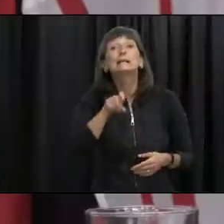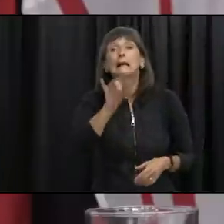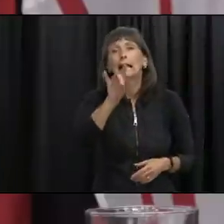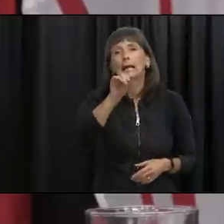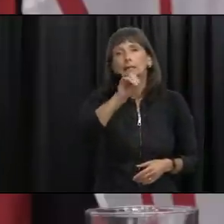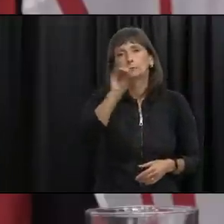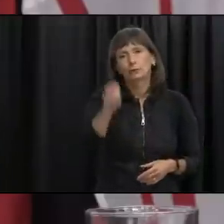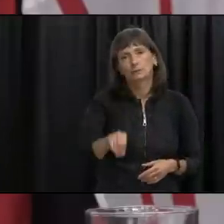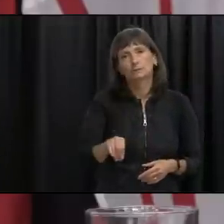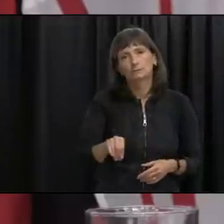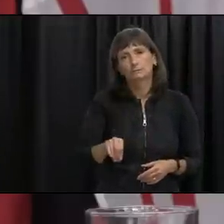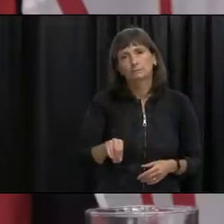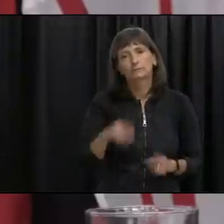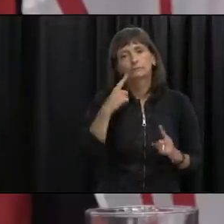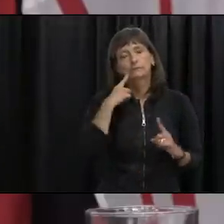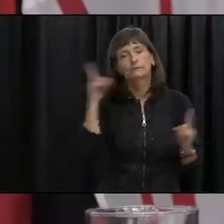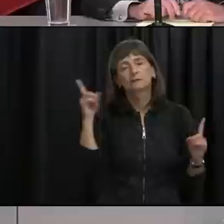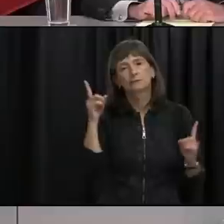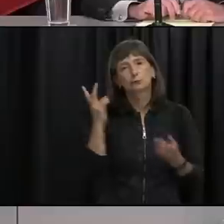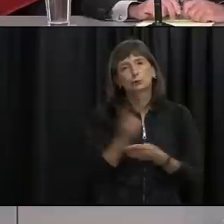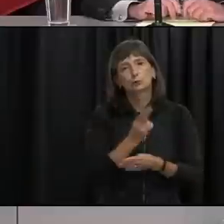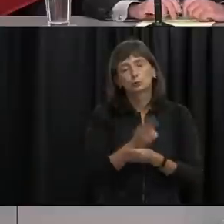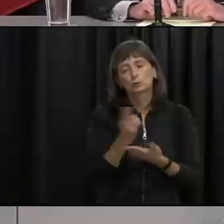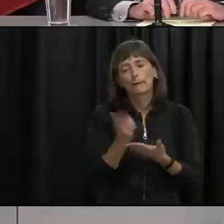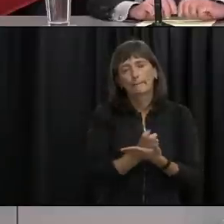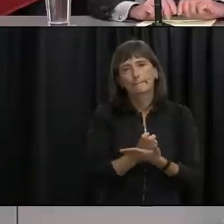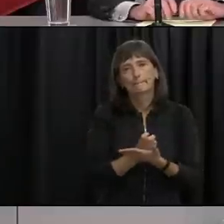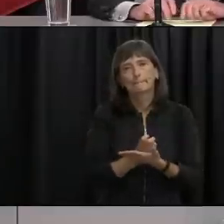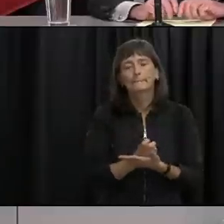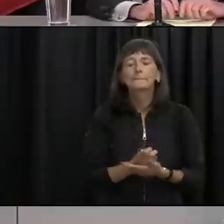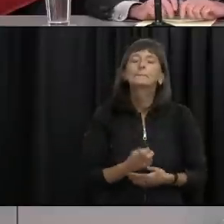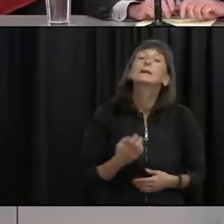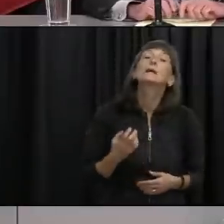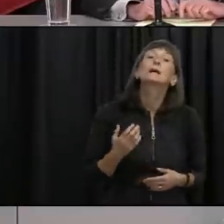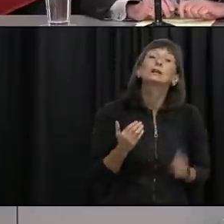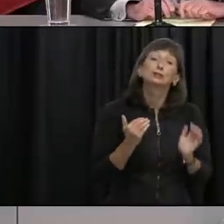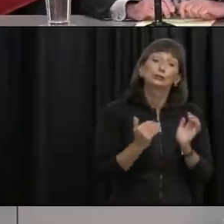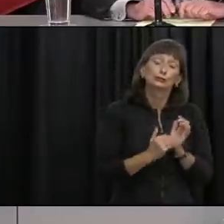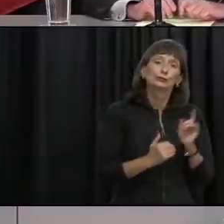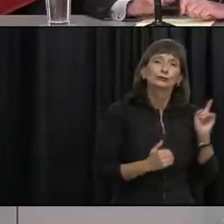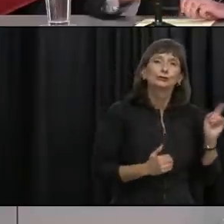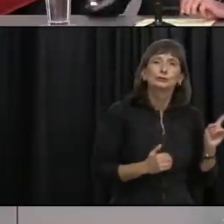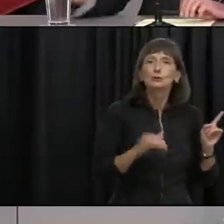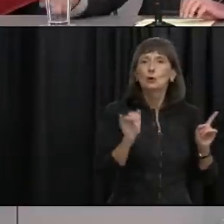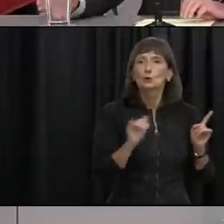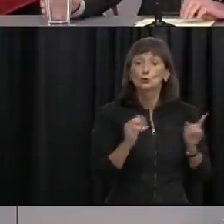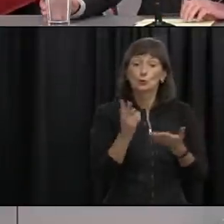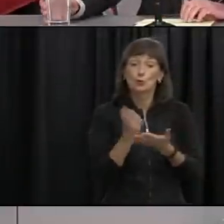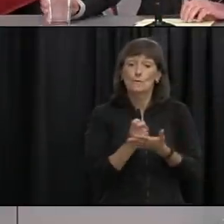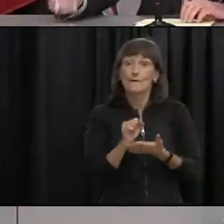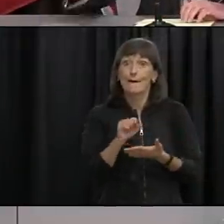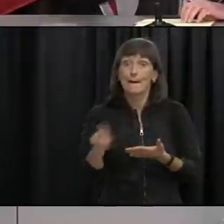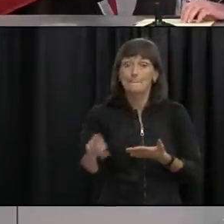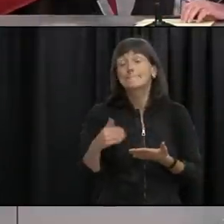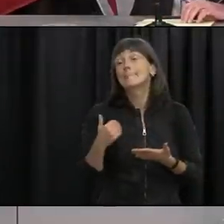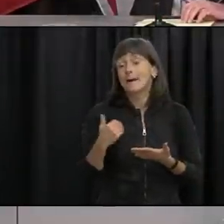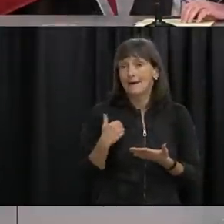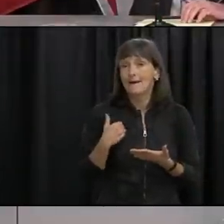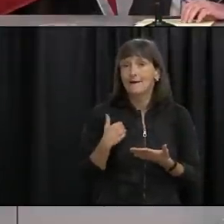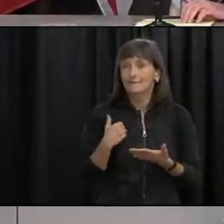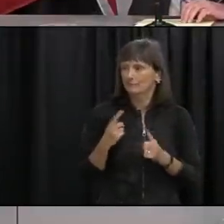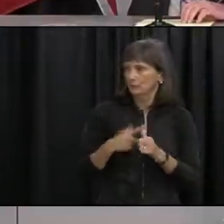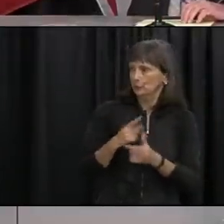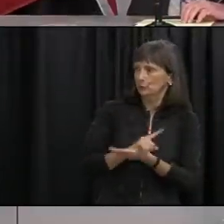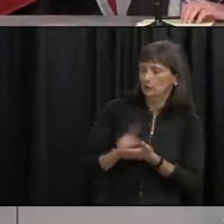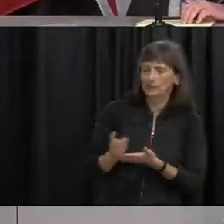to get there and i would like to add to that because i'd like to put my plug in also for the covid app i have it on my phone uh the first week